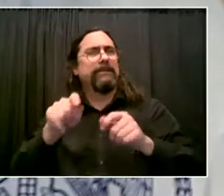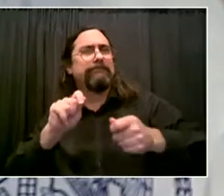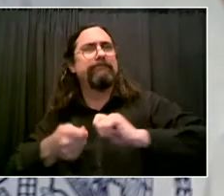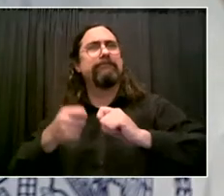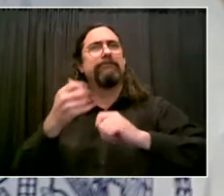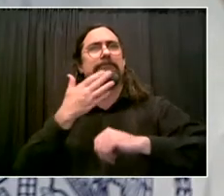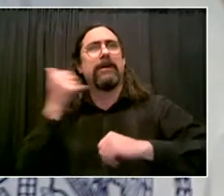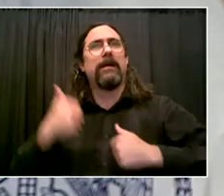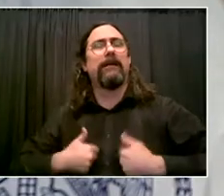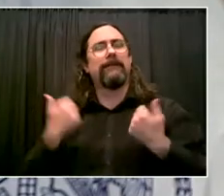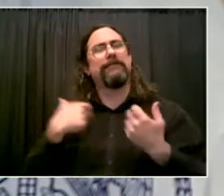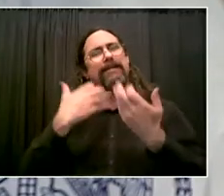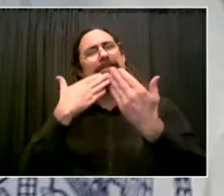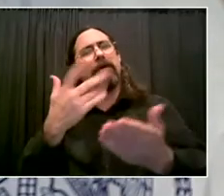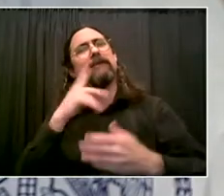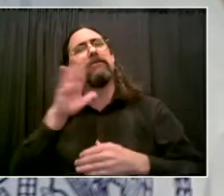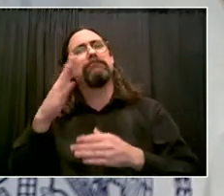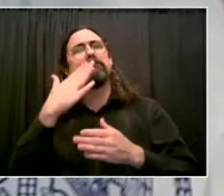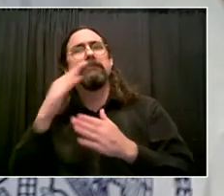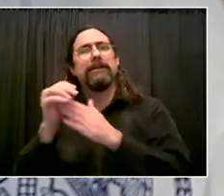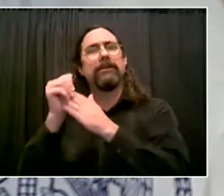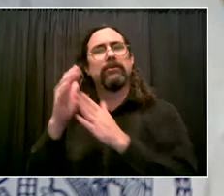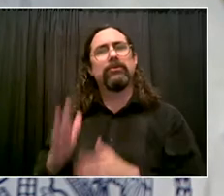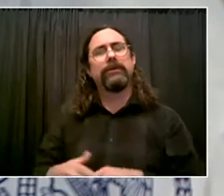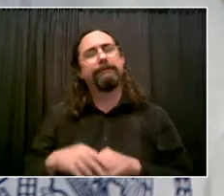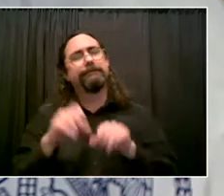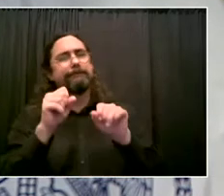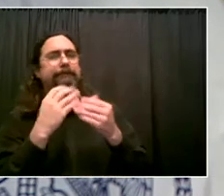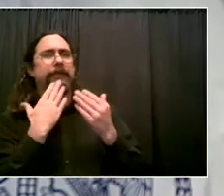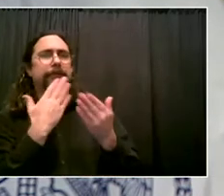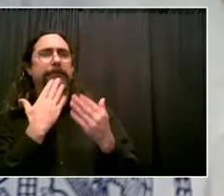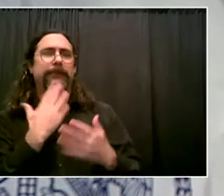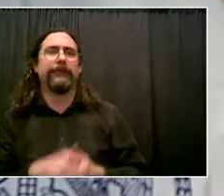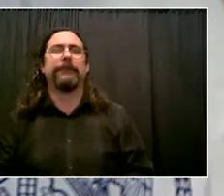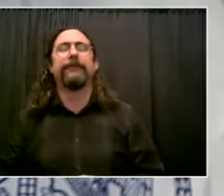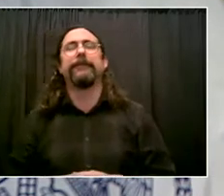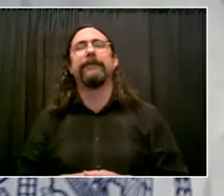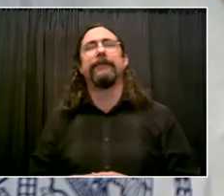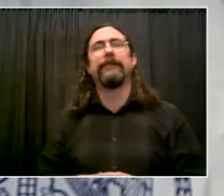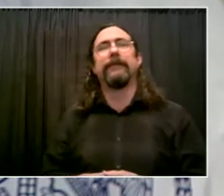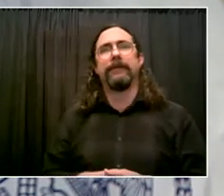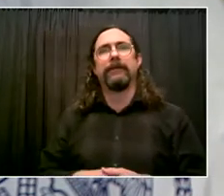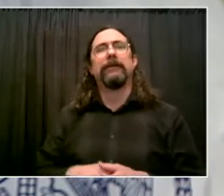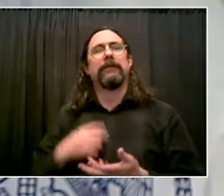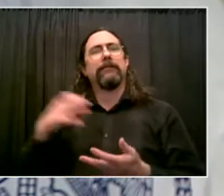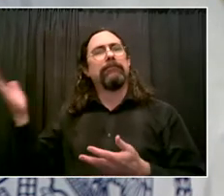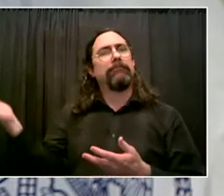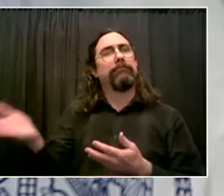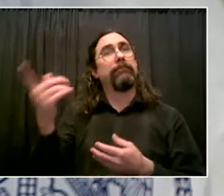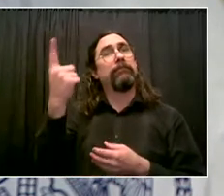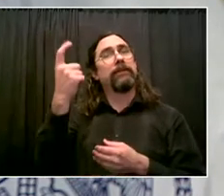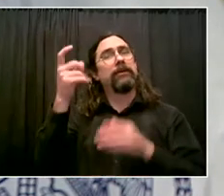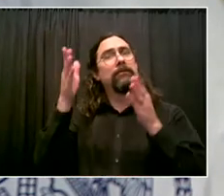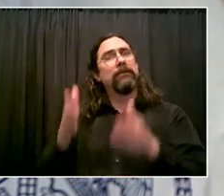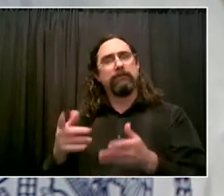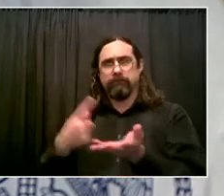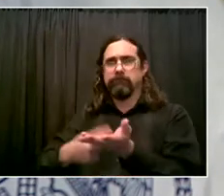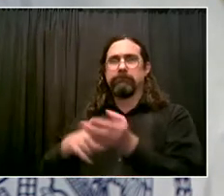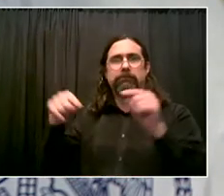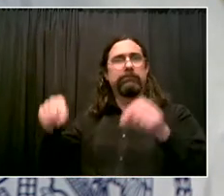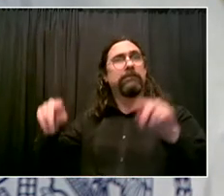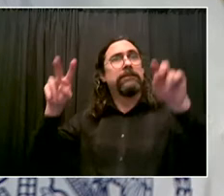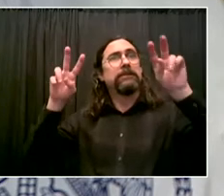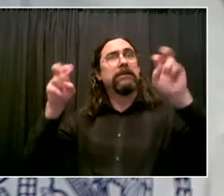Thank you. Now, everyone, want to hear from one more expert. And what a extraordinary individual. I've gotten to know